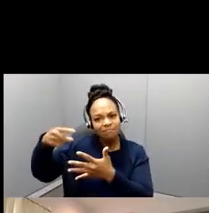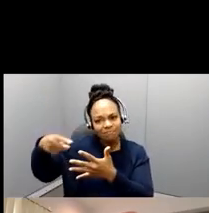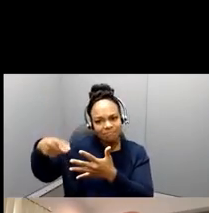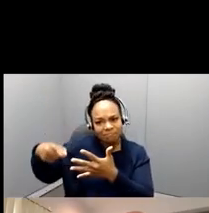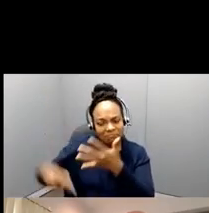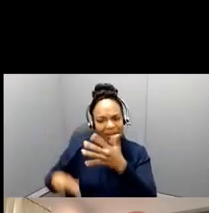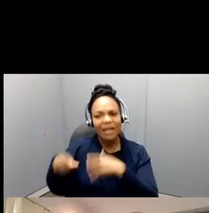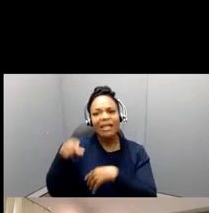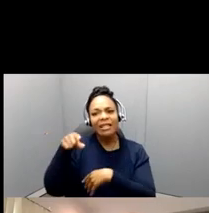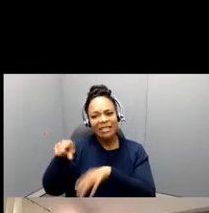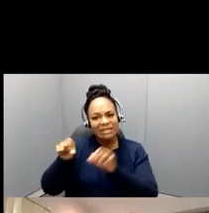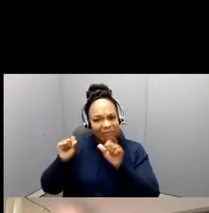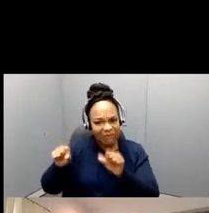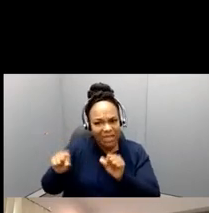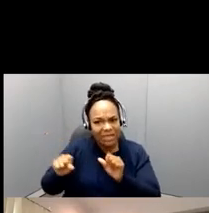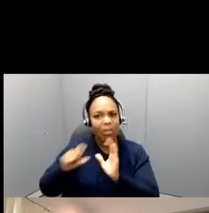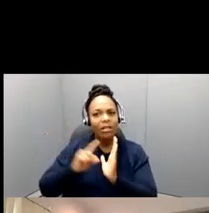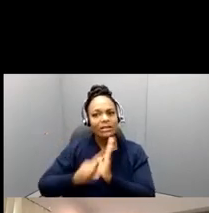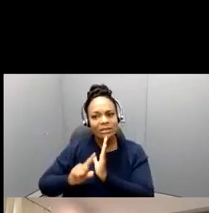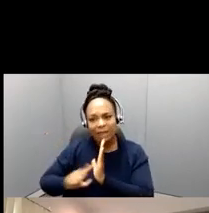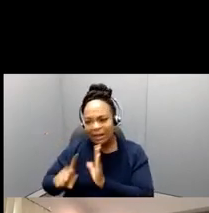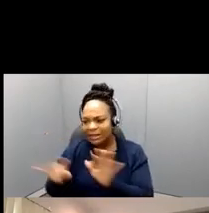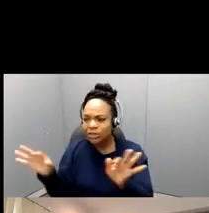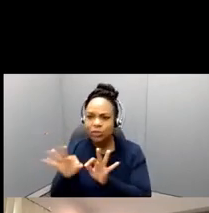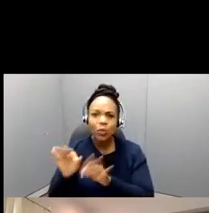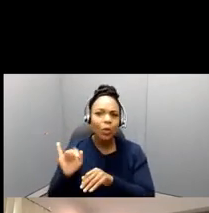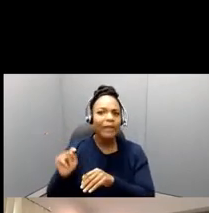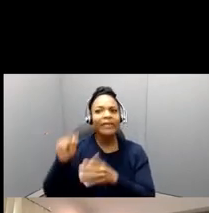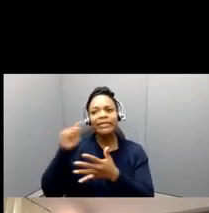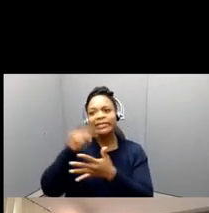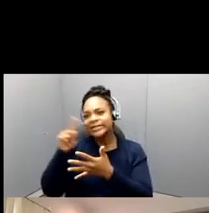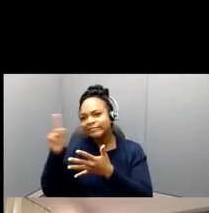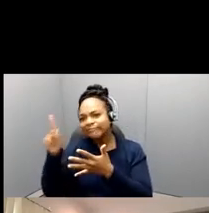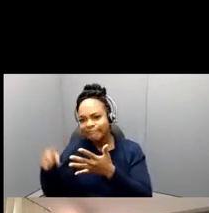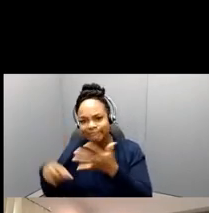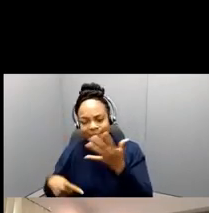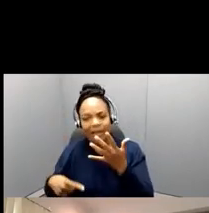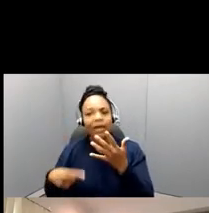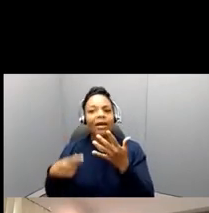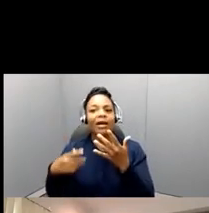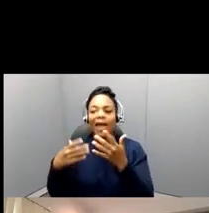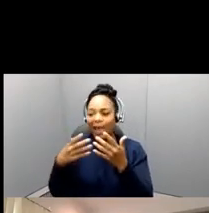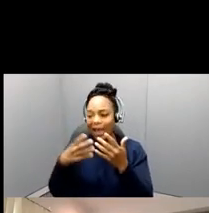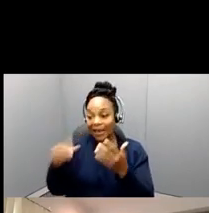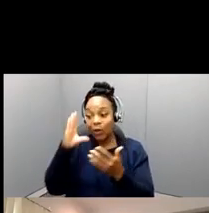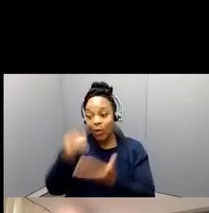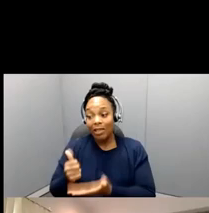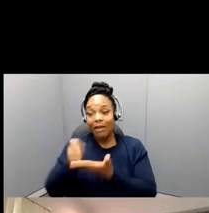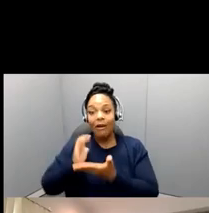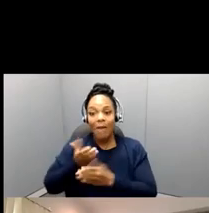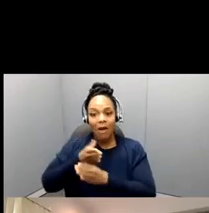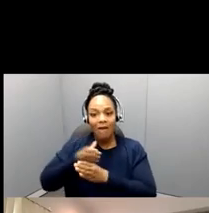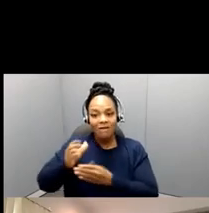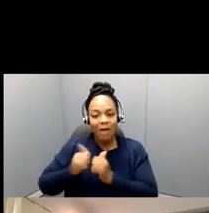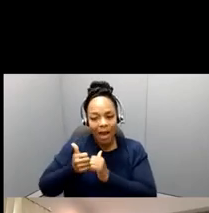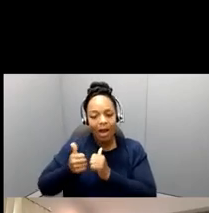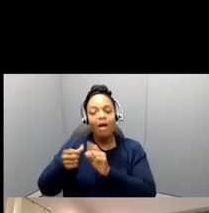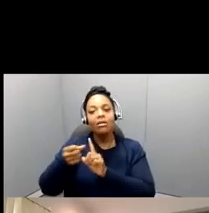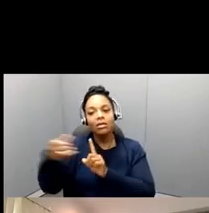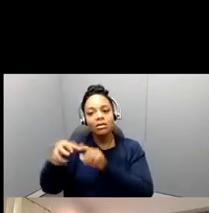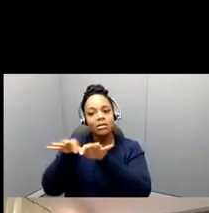is a feasible study, this is what this is, and how, and what, what the contribution is to, so that's why I'm always, so